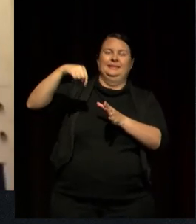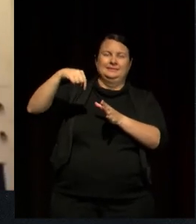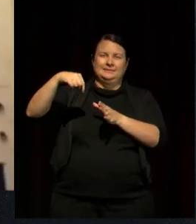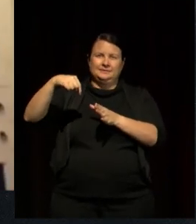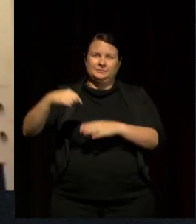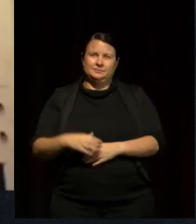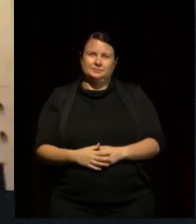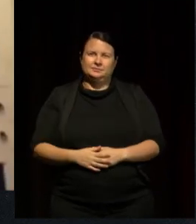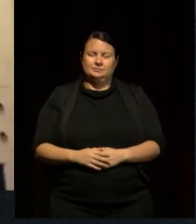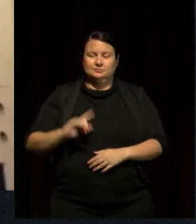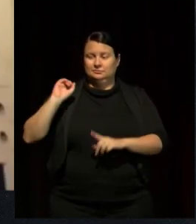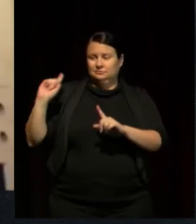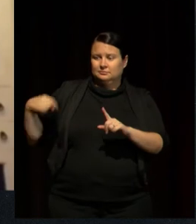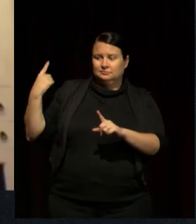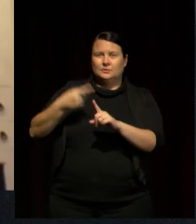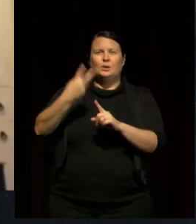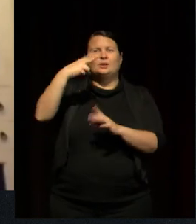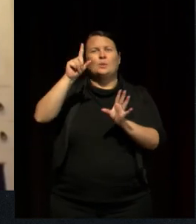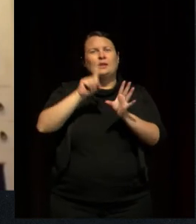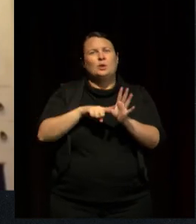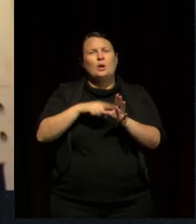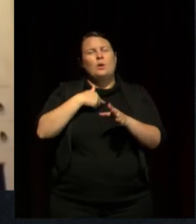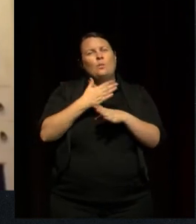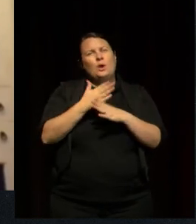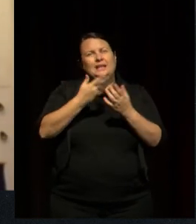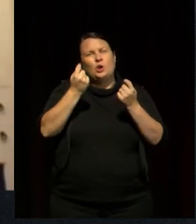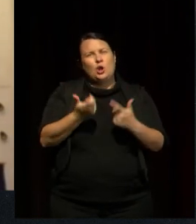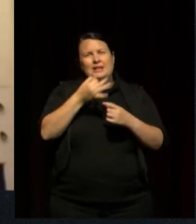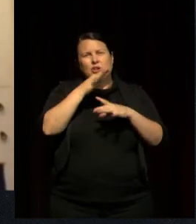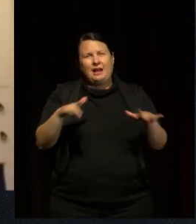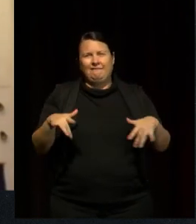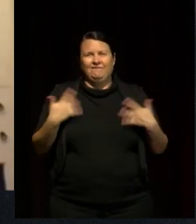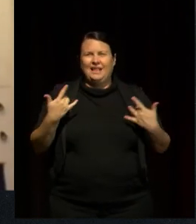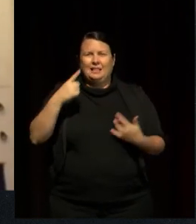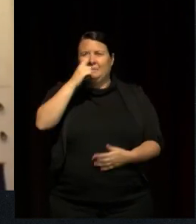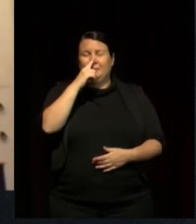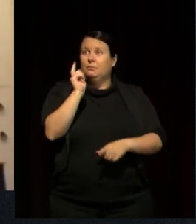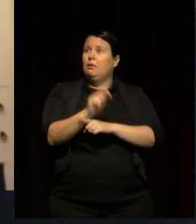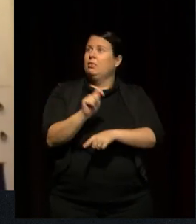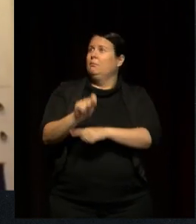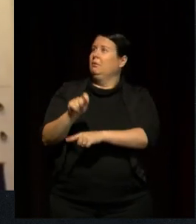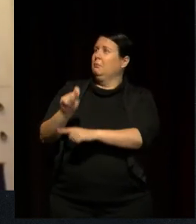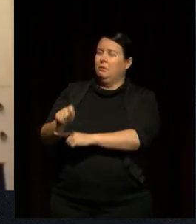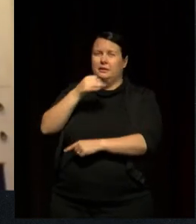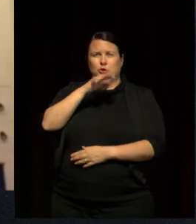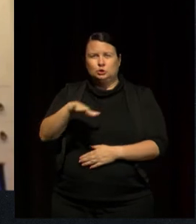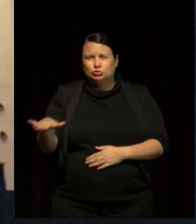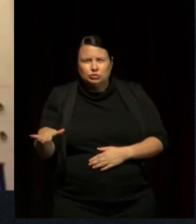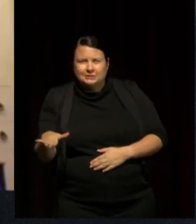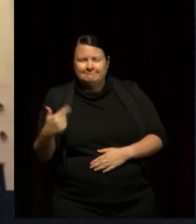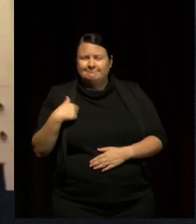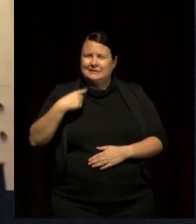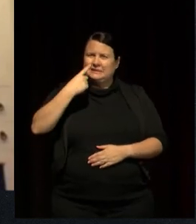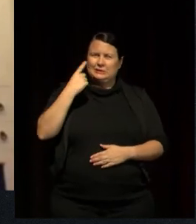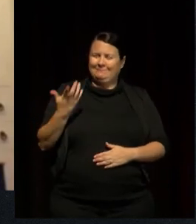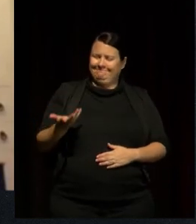after 20 years as an early childhood teacher, I too often felt that children's voices weren't being listened to. And I saw that real disconnect